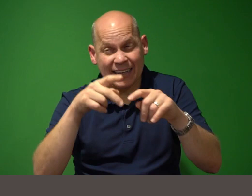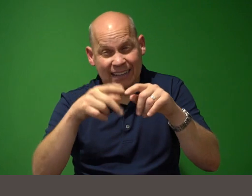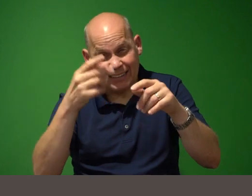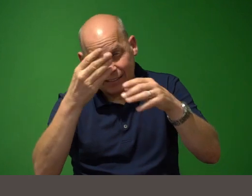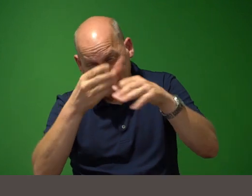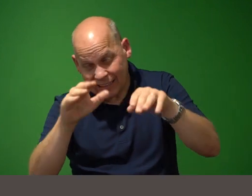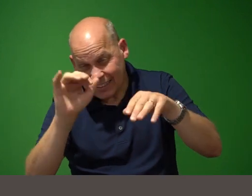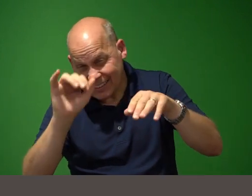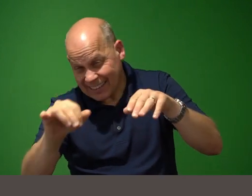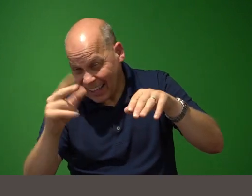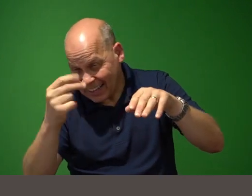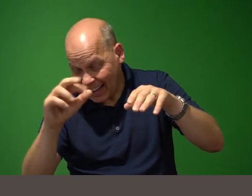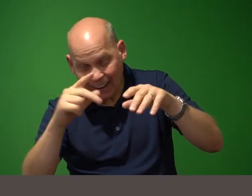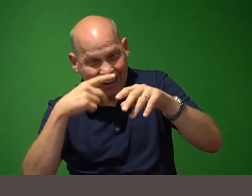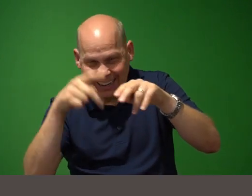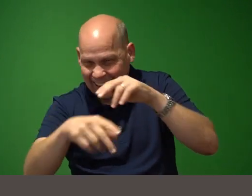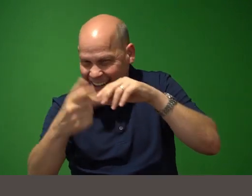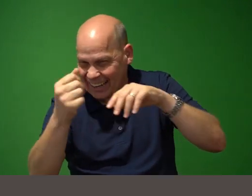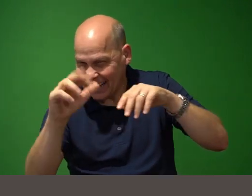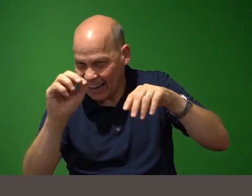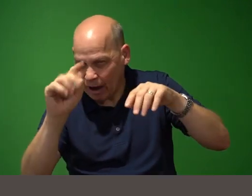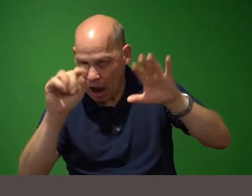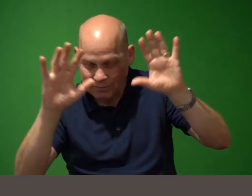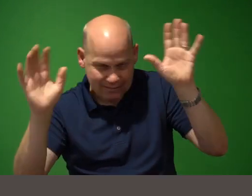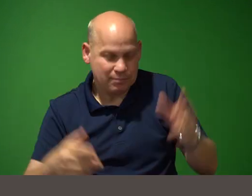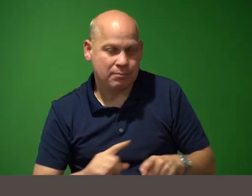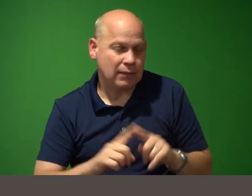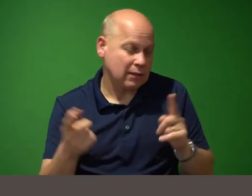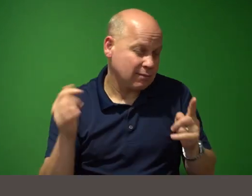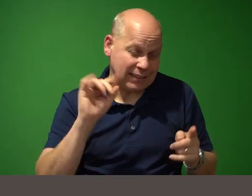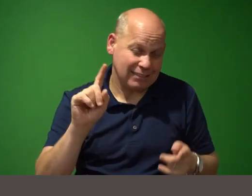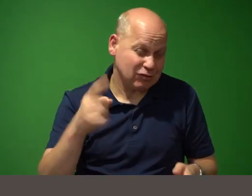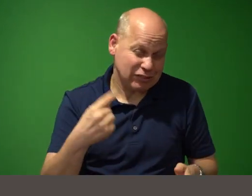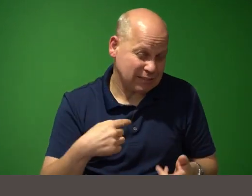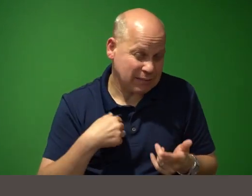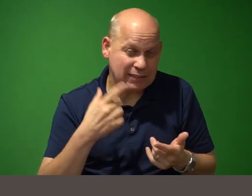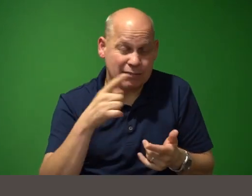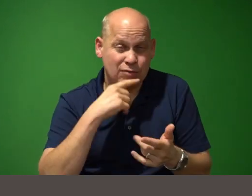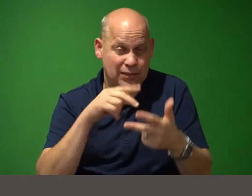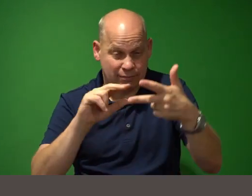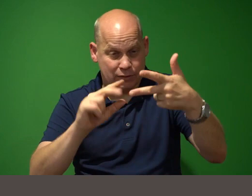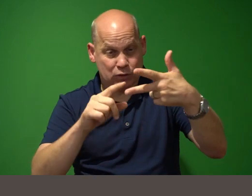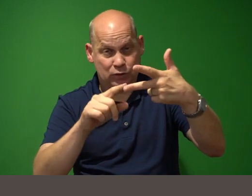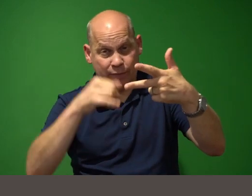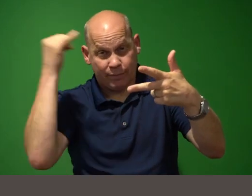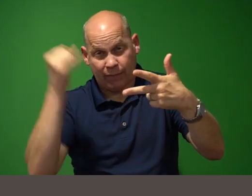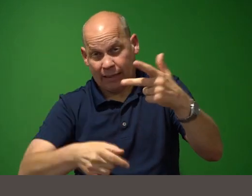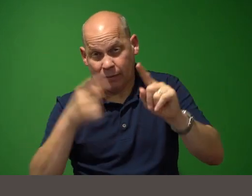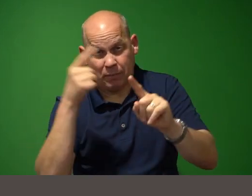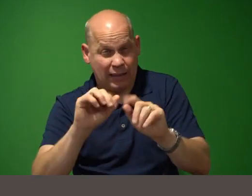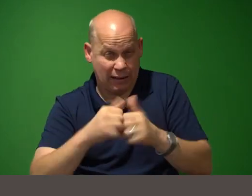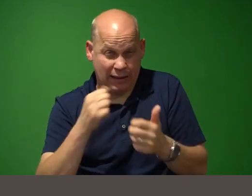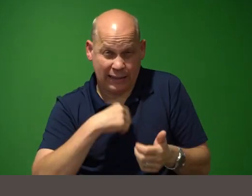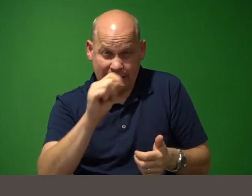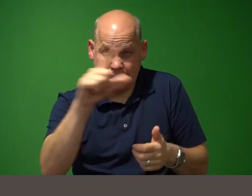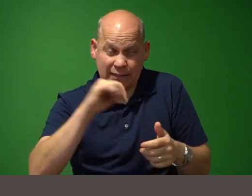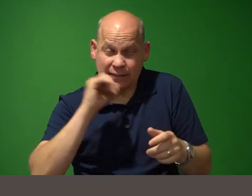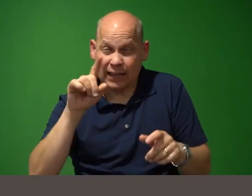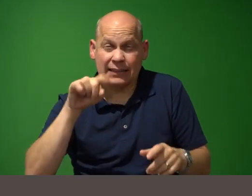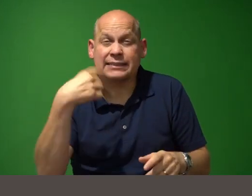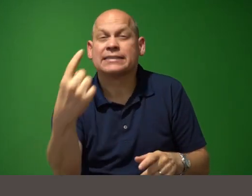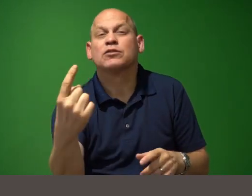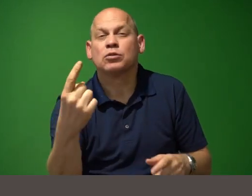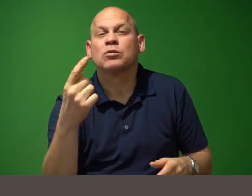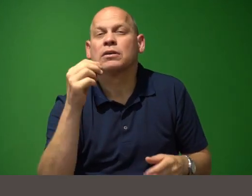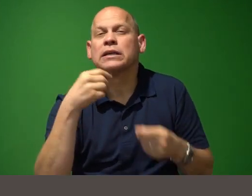all right uh third final point here about how we can tell we're not in singularity is give any one of these models